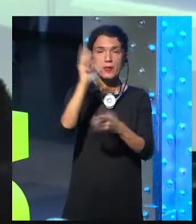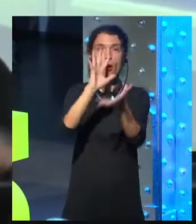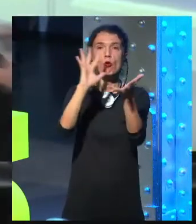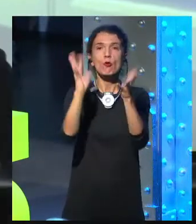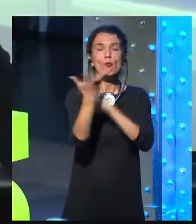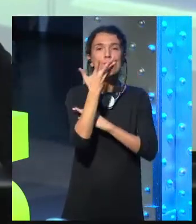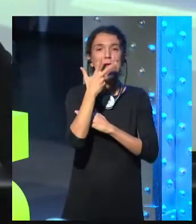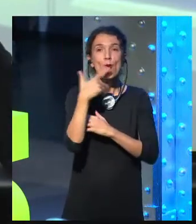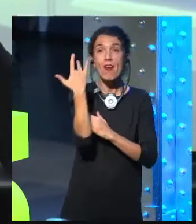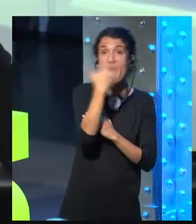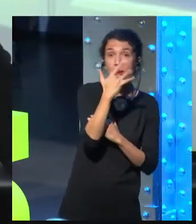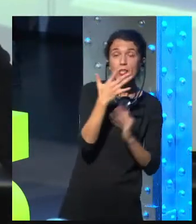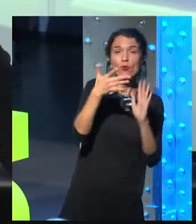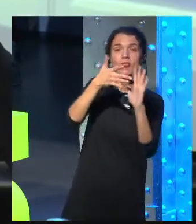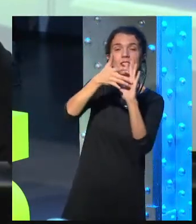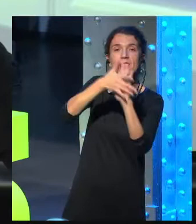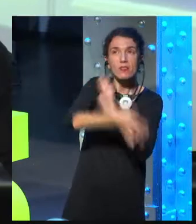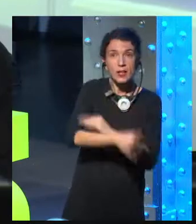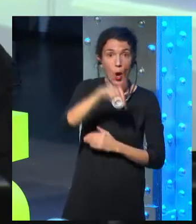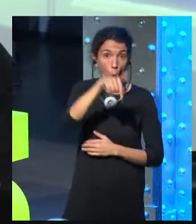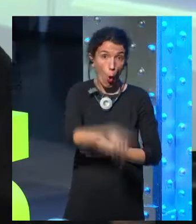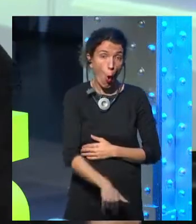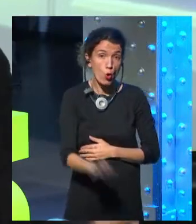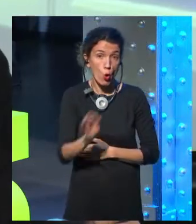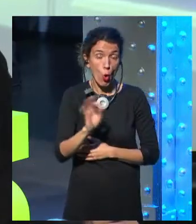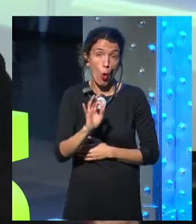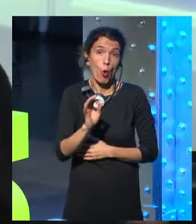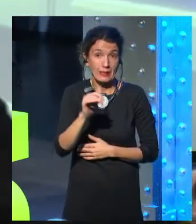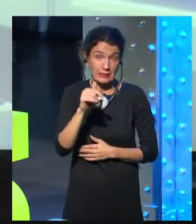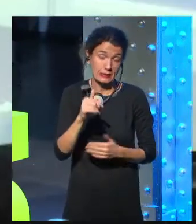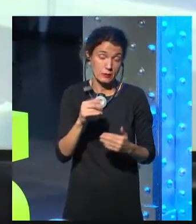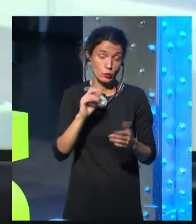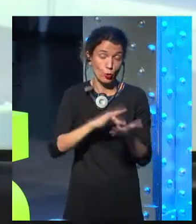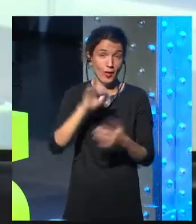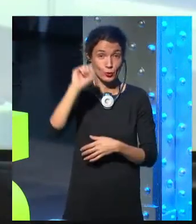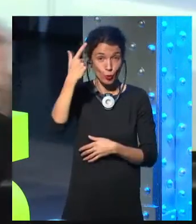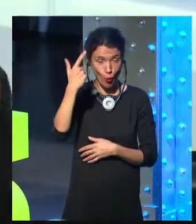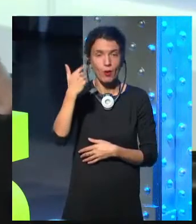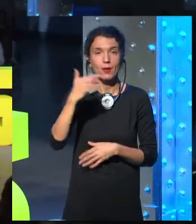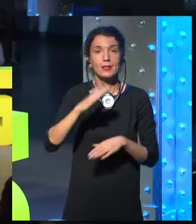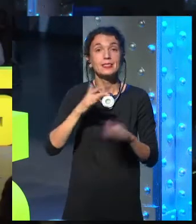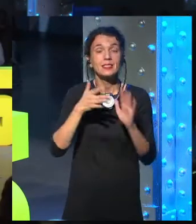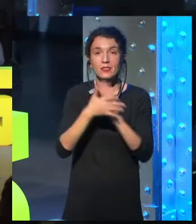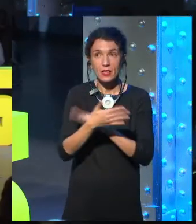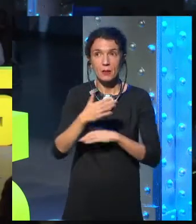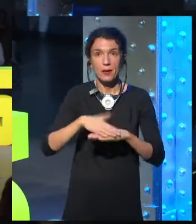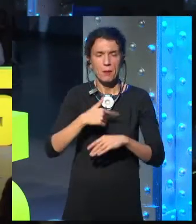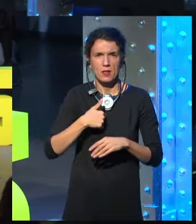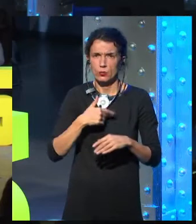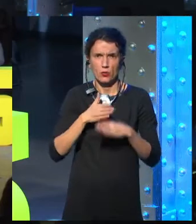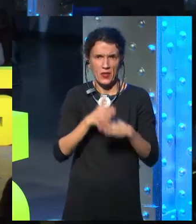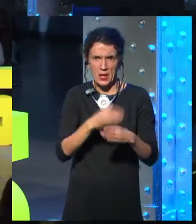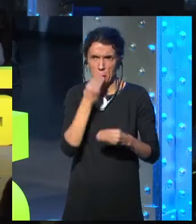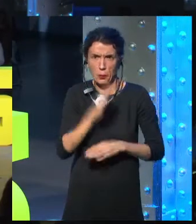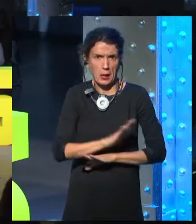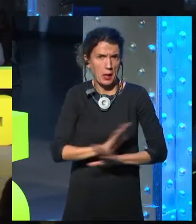allowing somebody to choose whether they want higher resolution information. And it's not using the auditory channel. It's